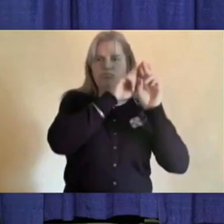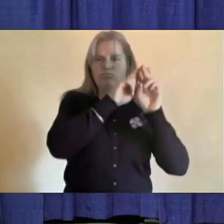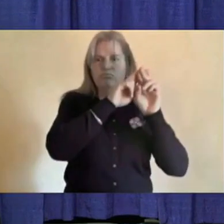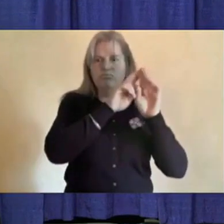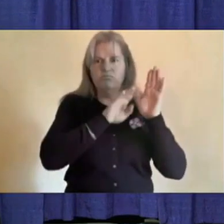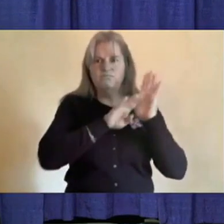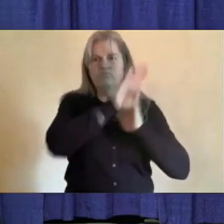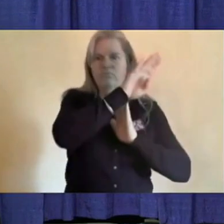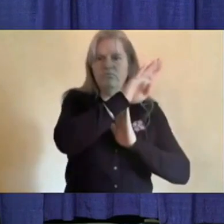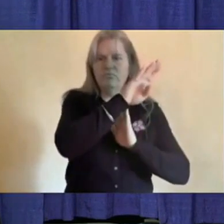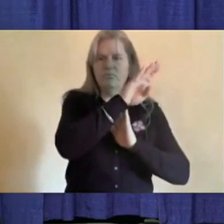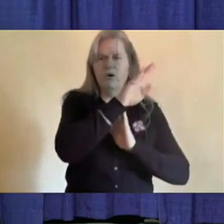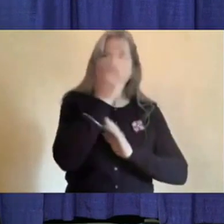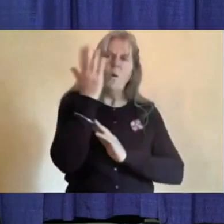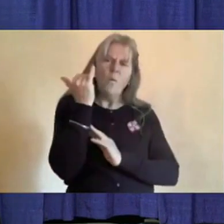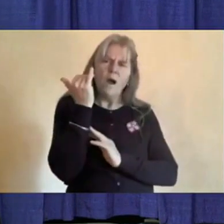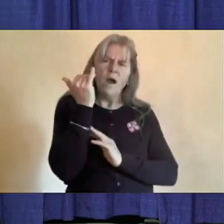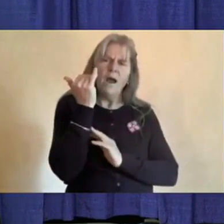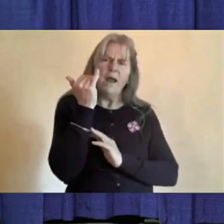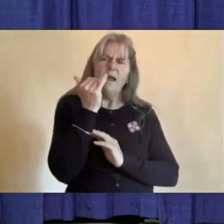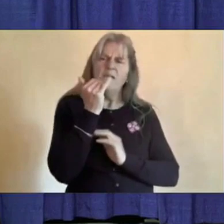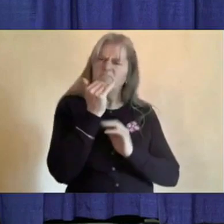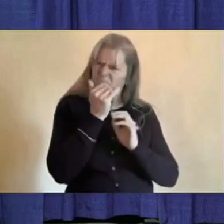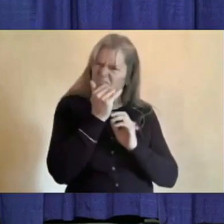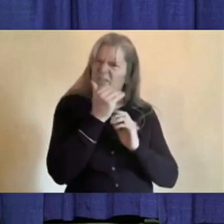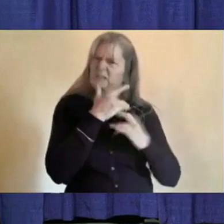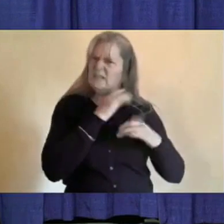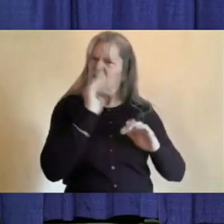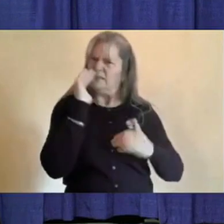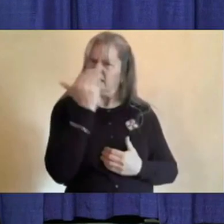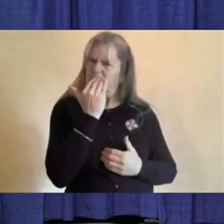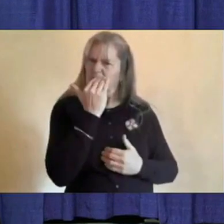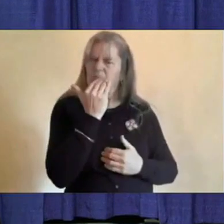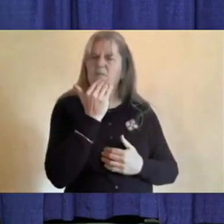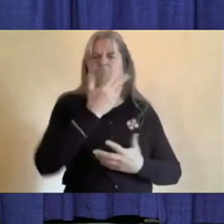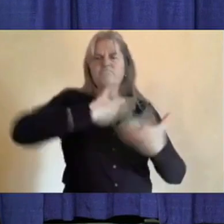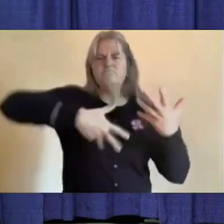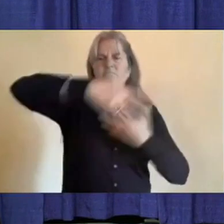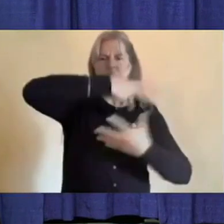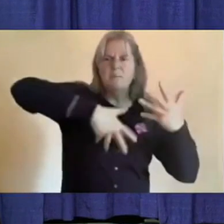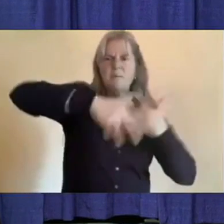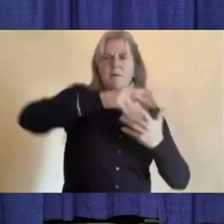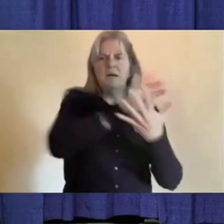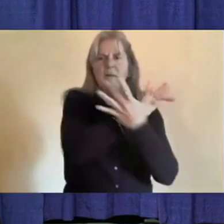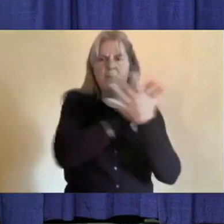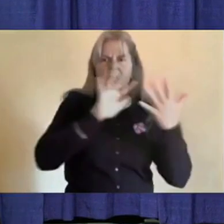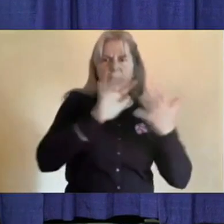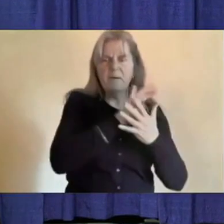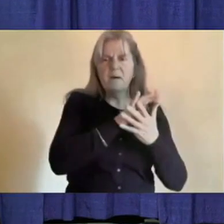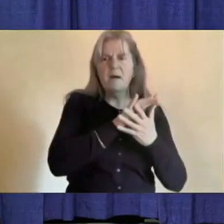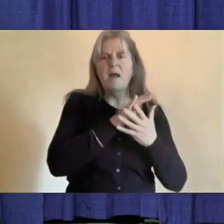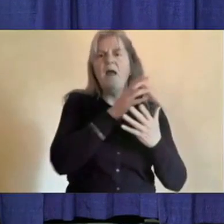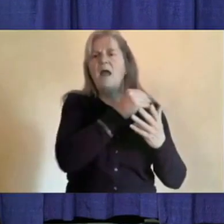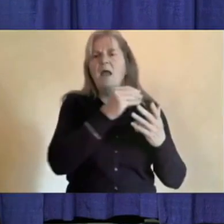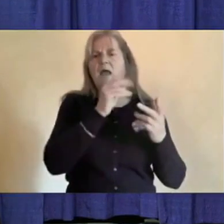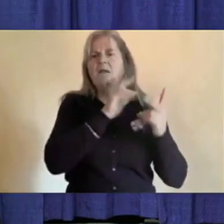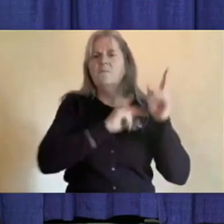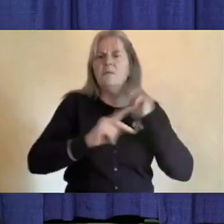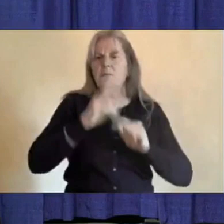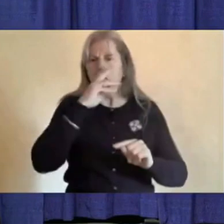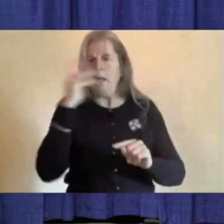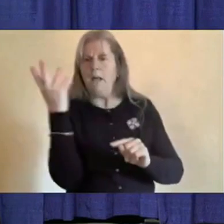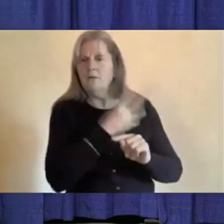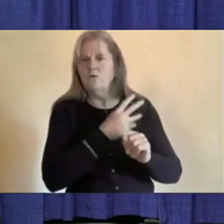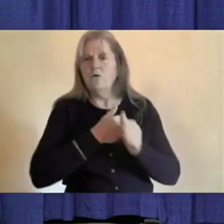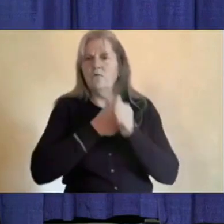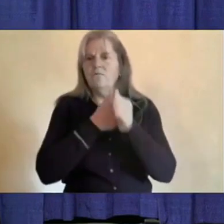in part to large gatherings and individuals relaxing the public health measures these numbers